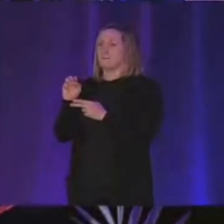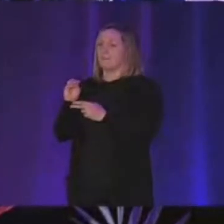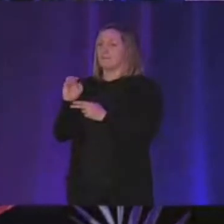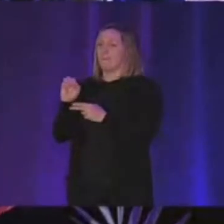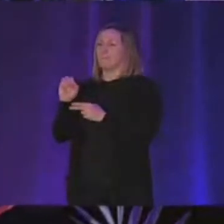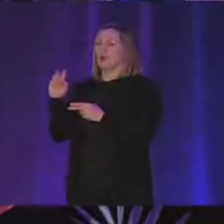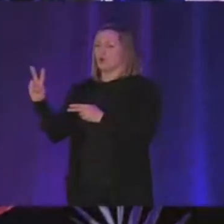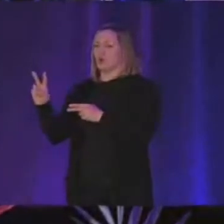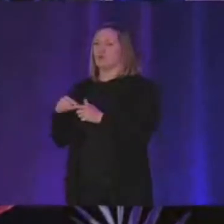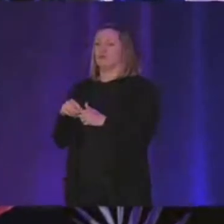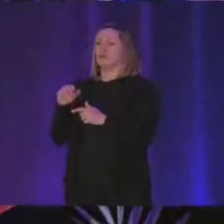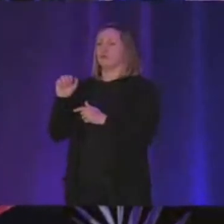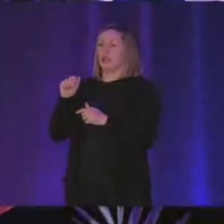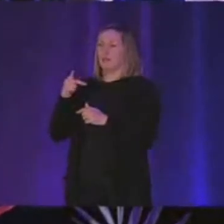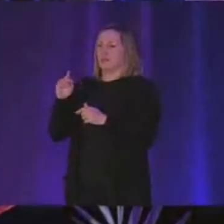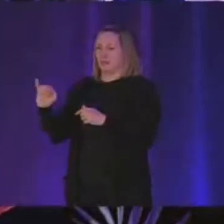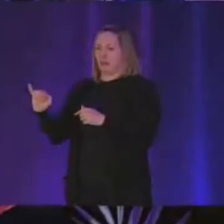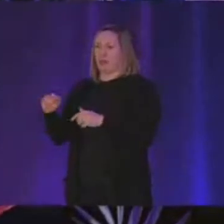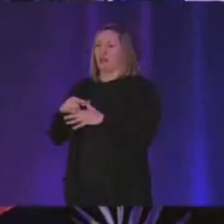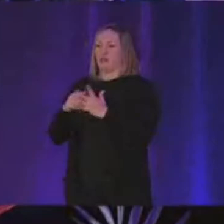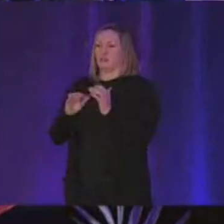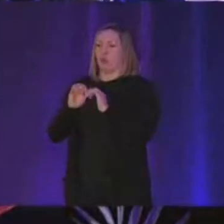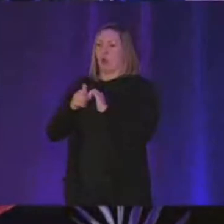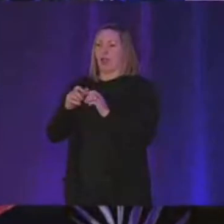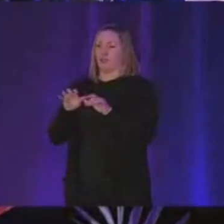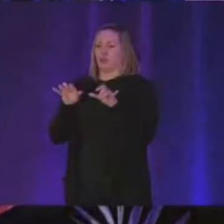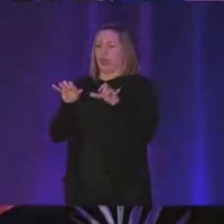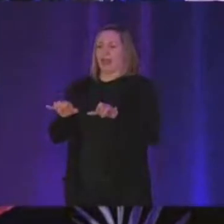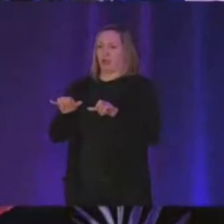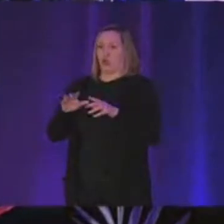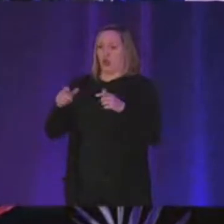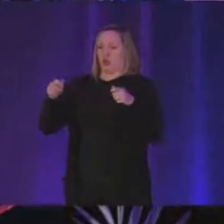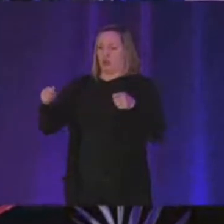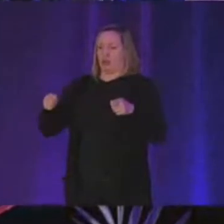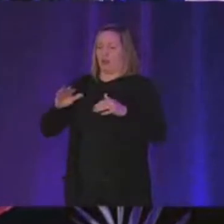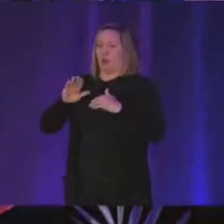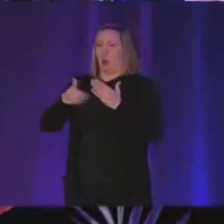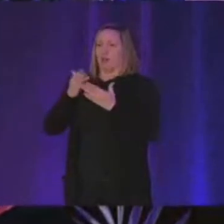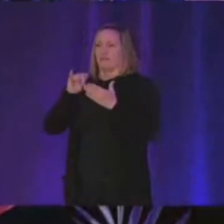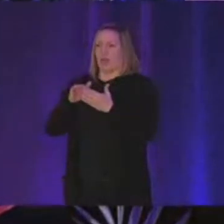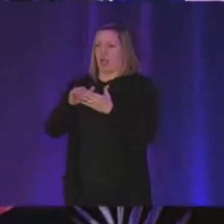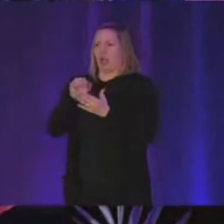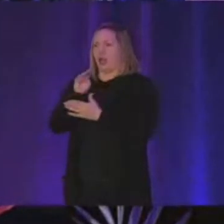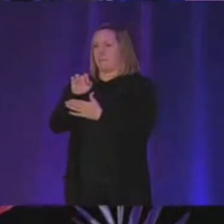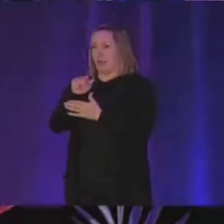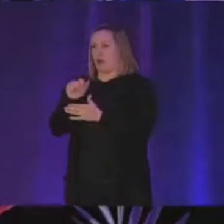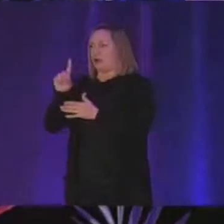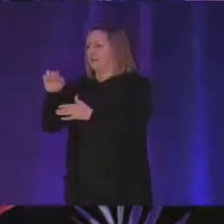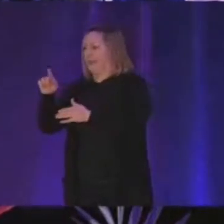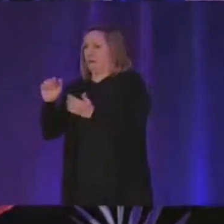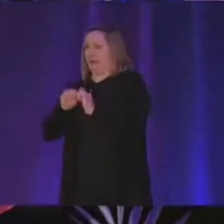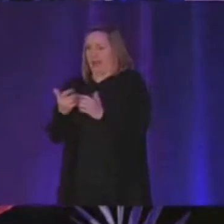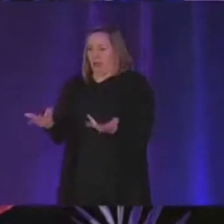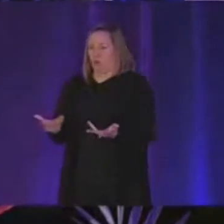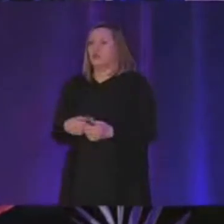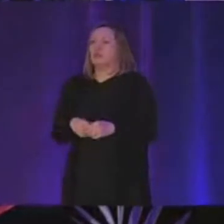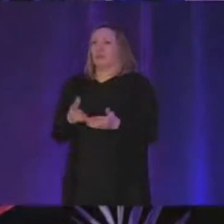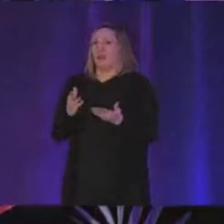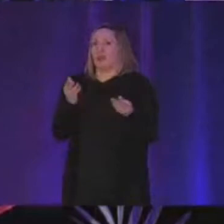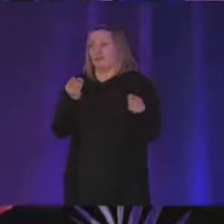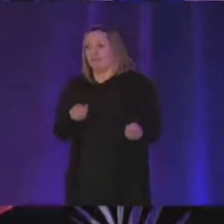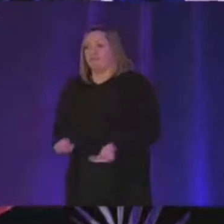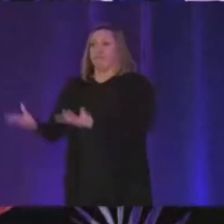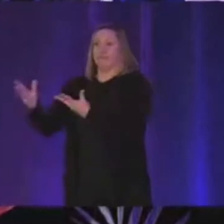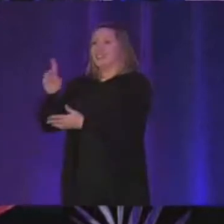and so this is how do you encode all of this metadata that's eventually going to be passed to uh